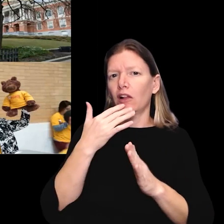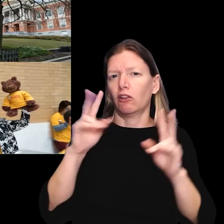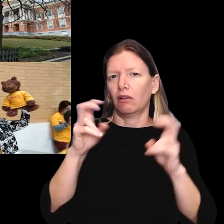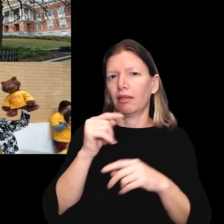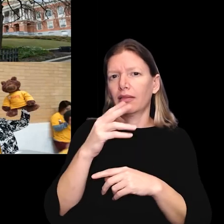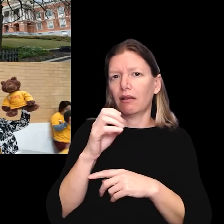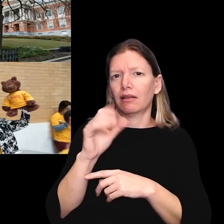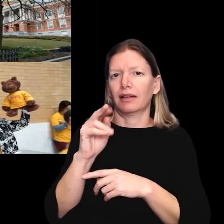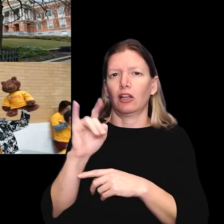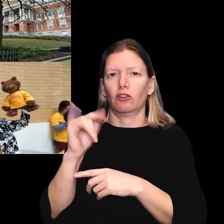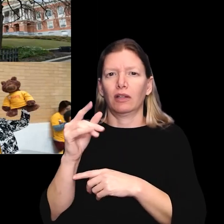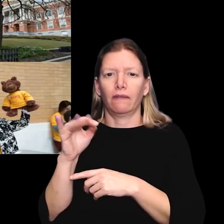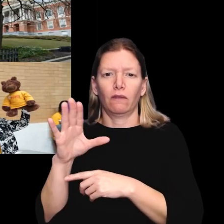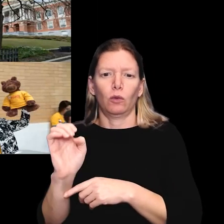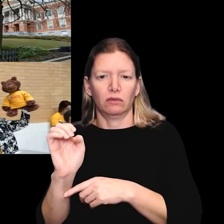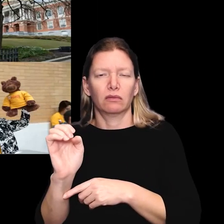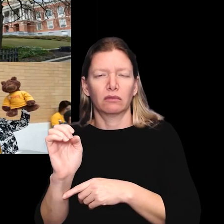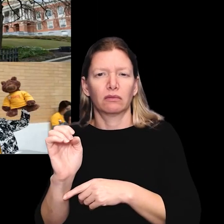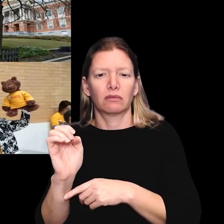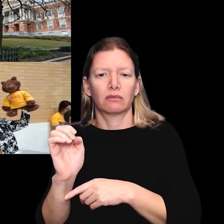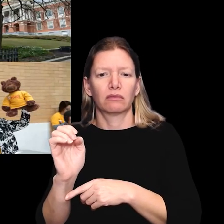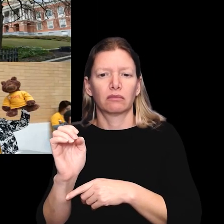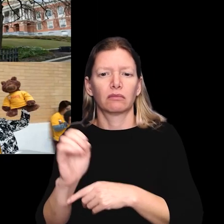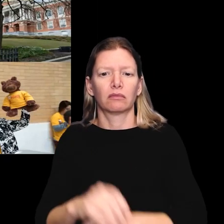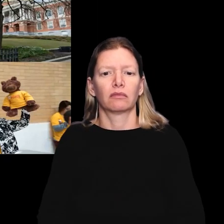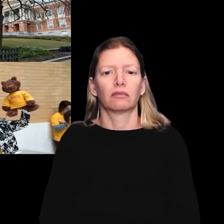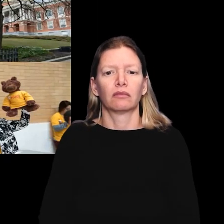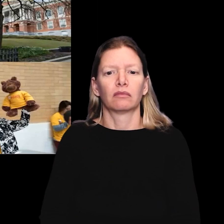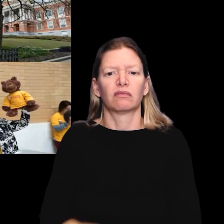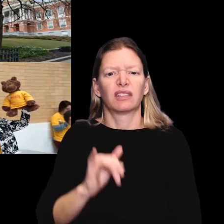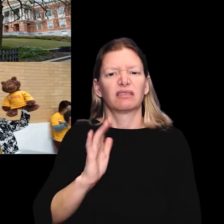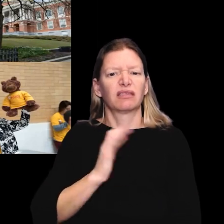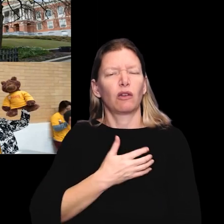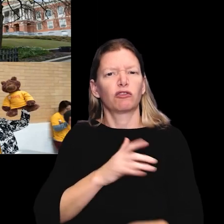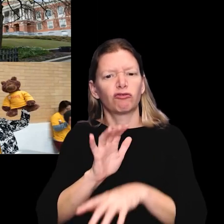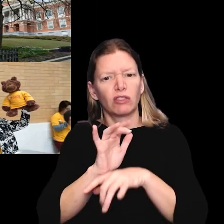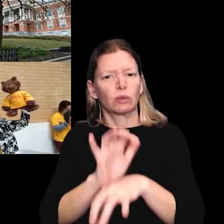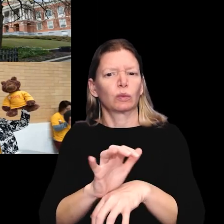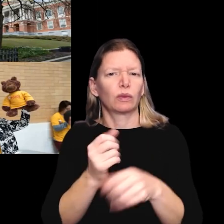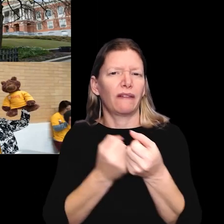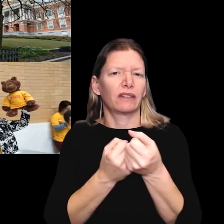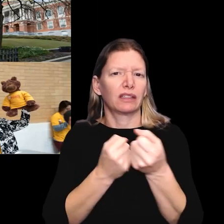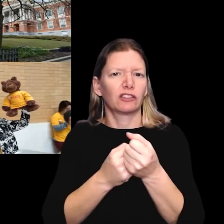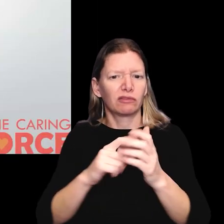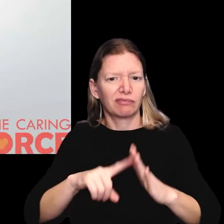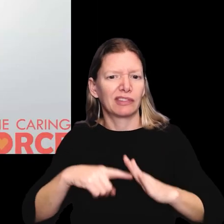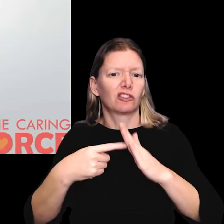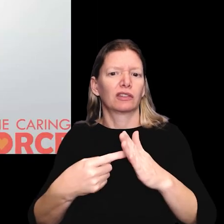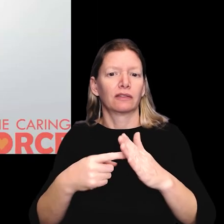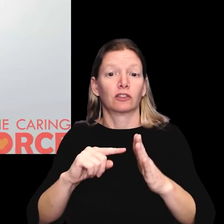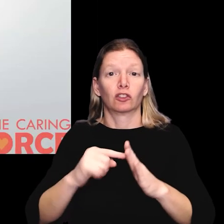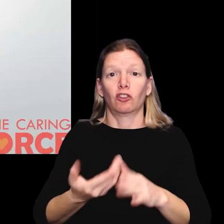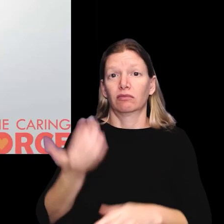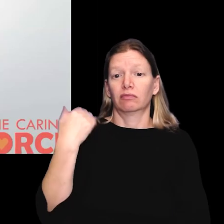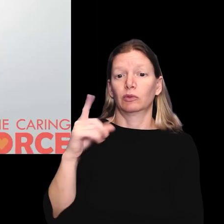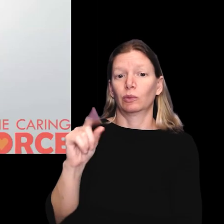is the kind of symbol and color of the caring force, which is our grassroots advocacy initiative.